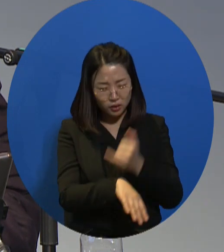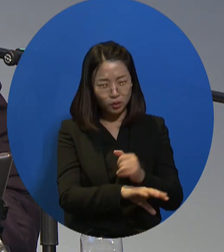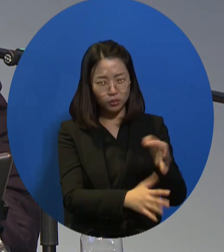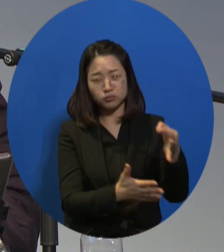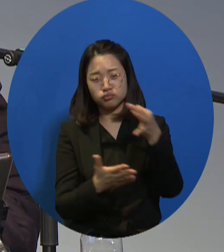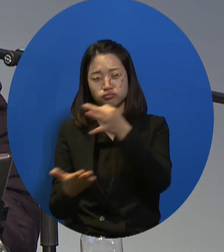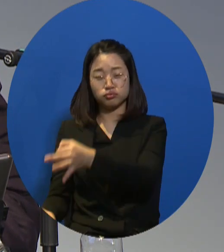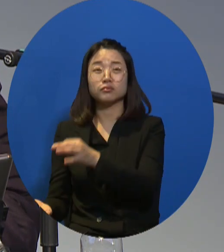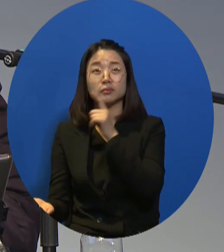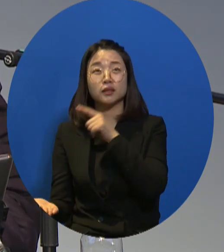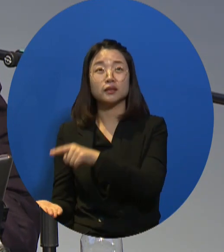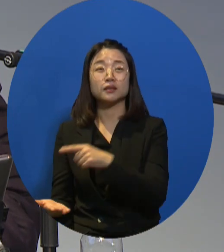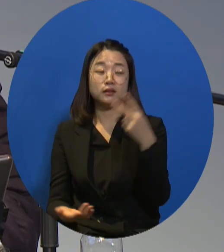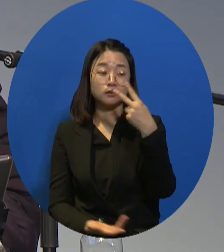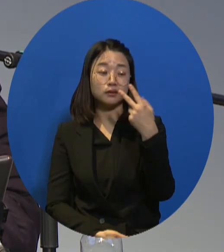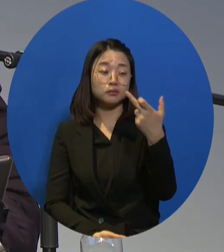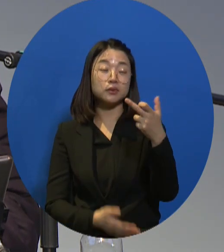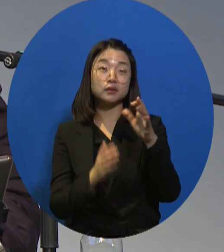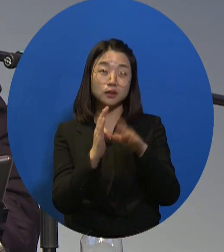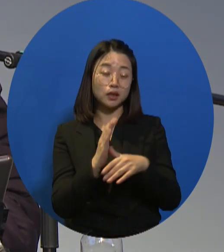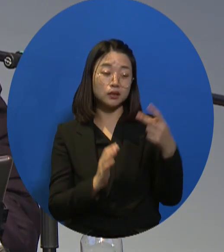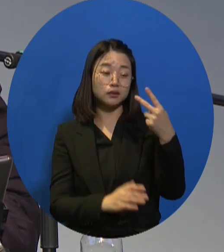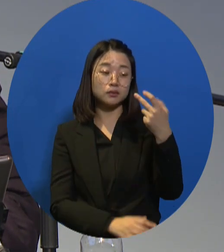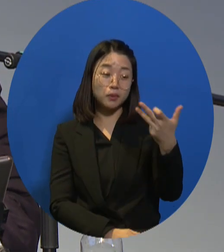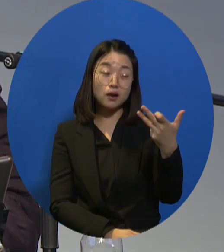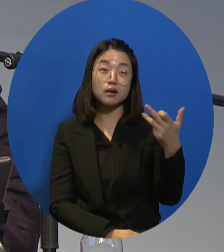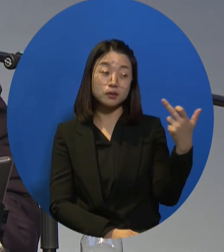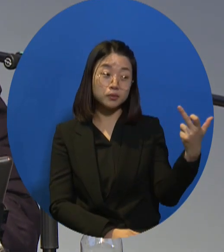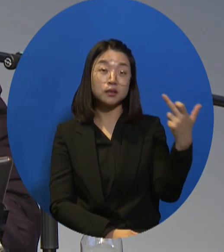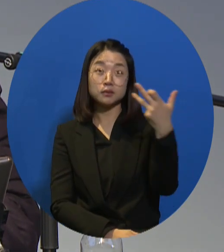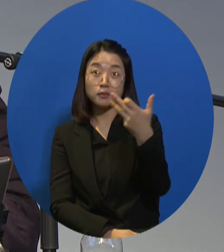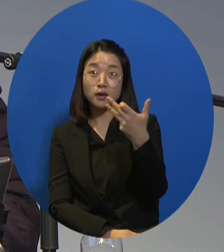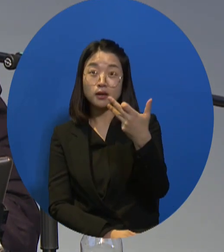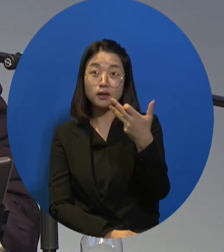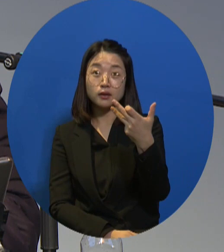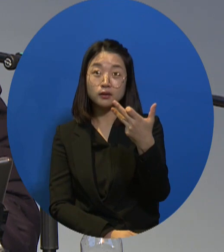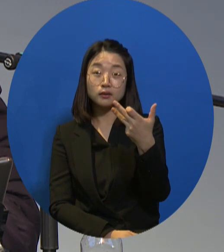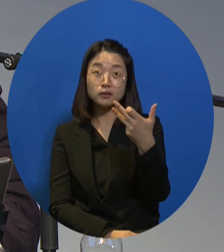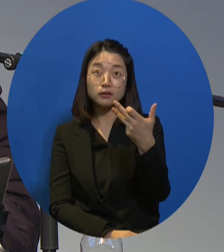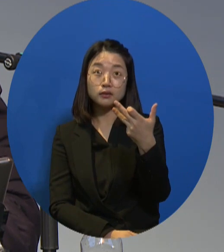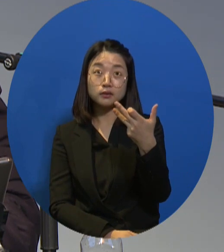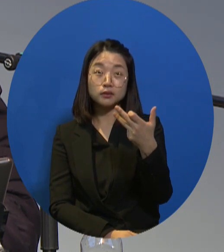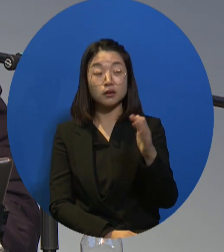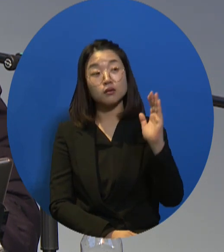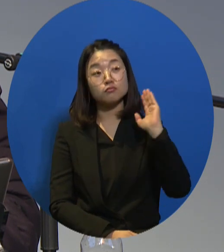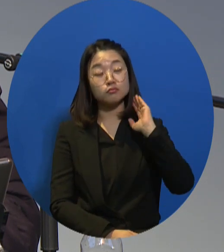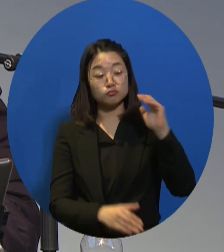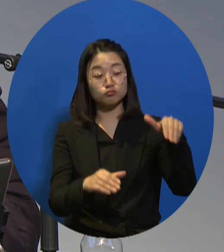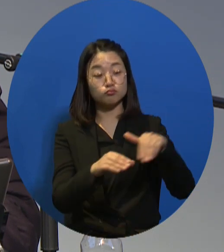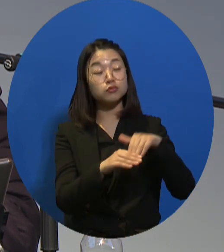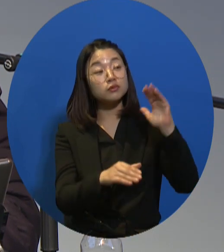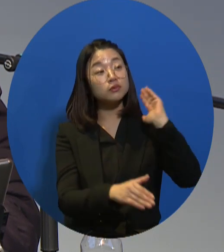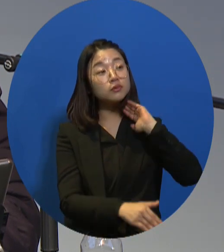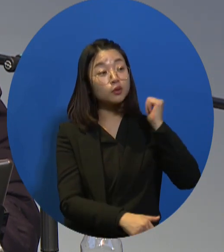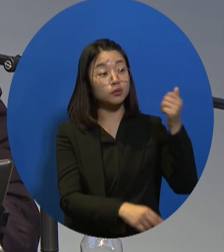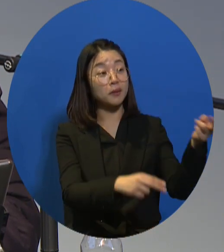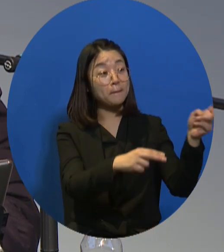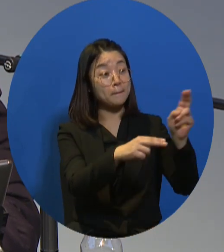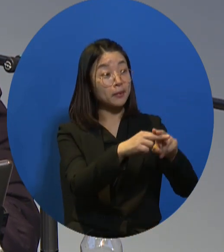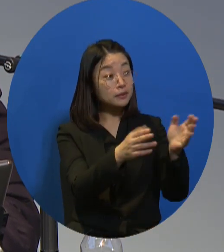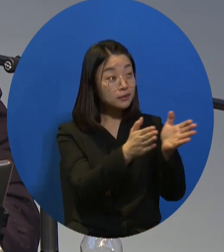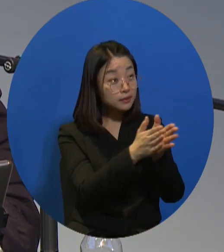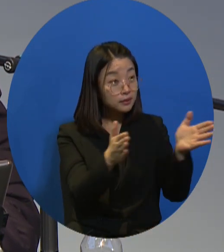minimum wage was not guaranteed. In 2017 and 2018, in the beginning of the Moon